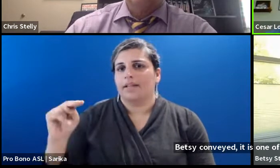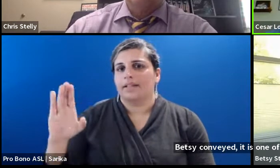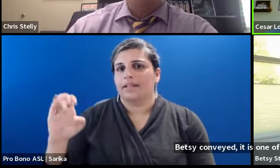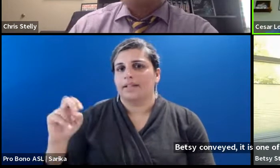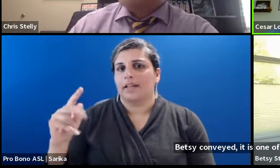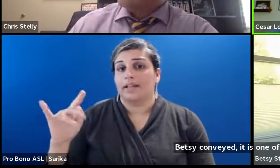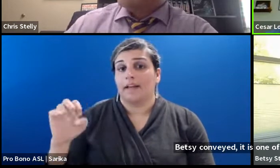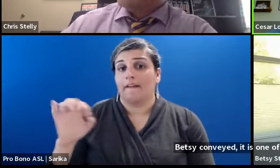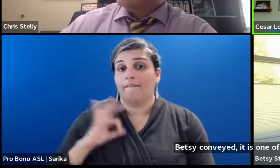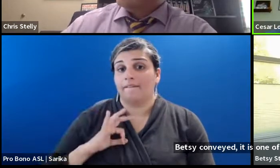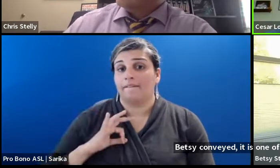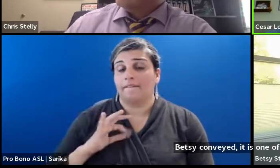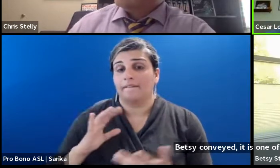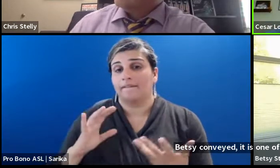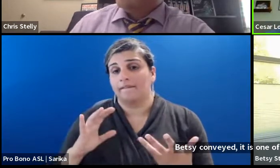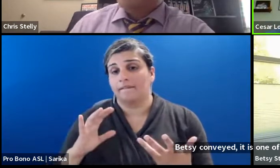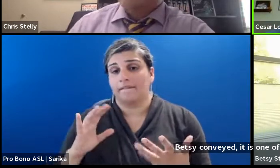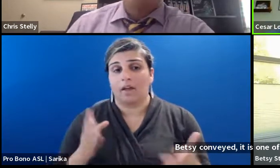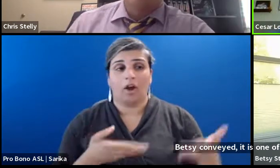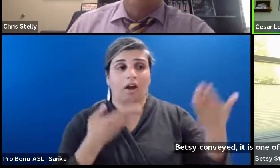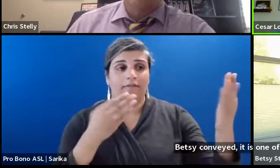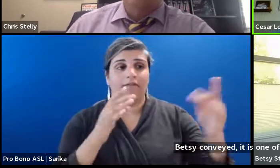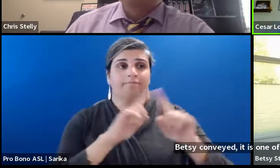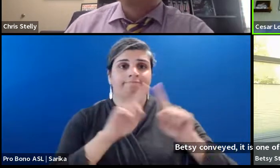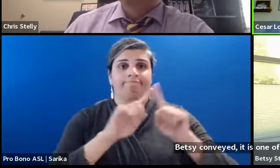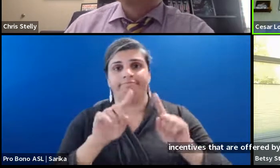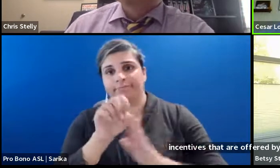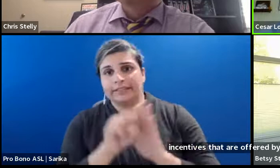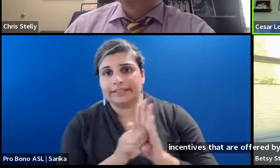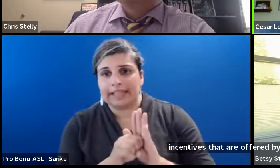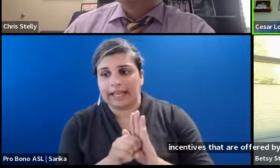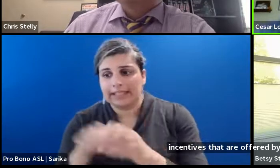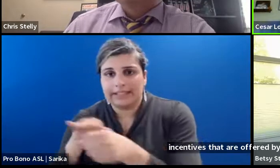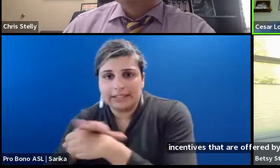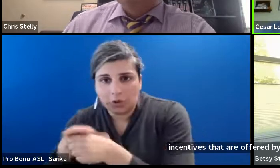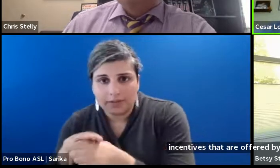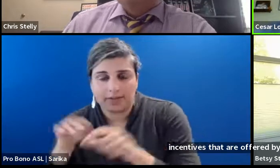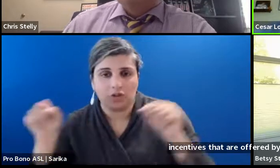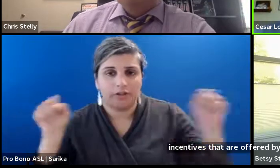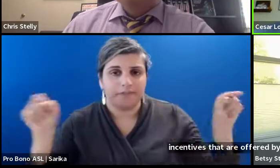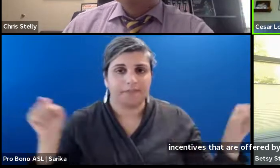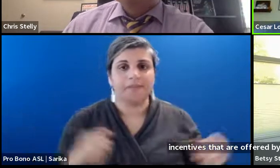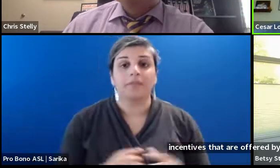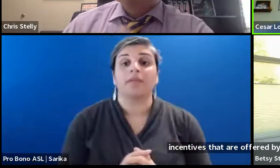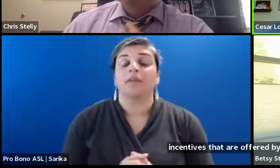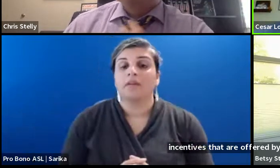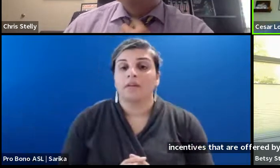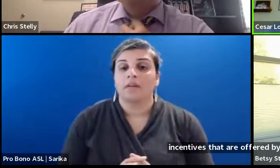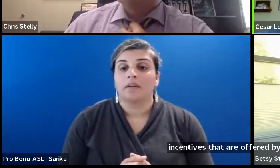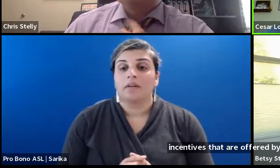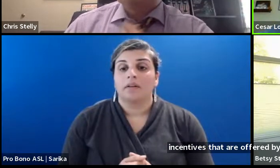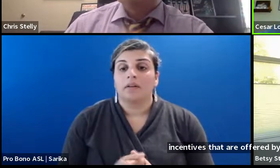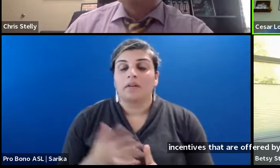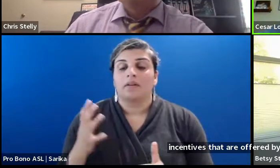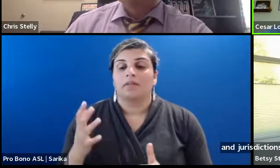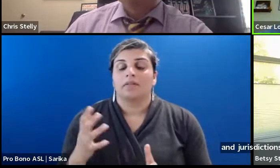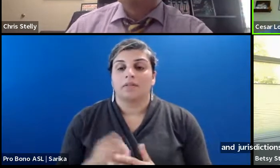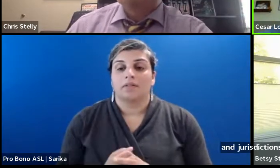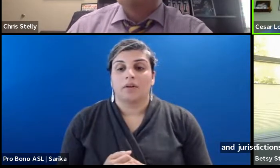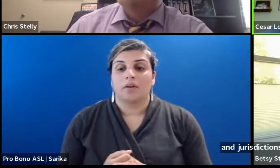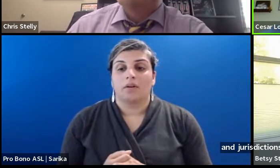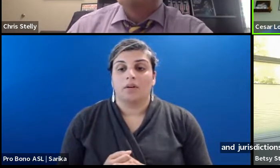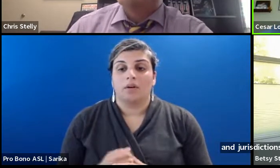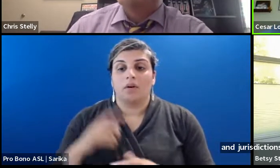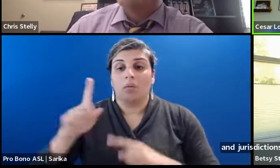are offered by, uh, various states and jurisdictions. So, uh, once a recipient or a production